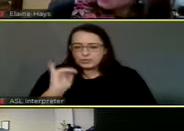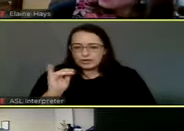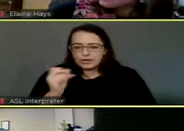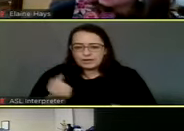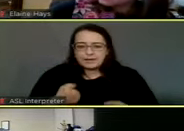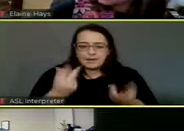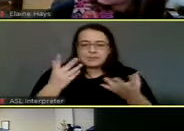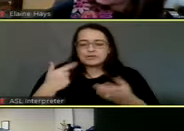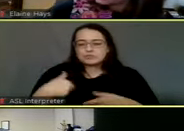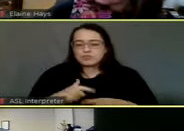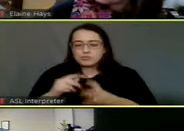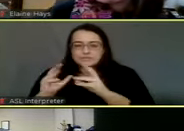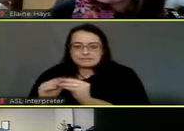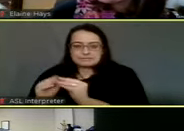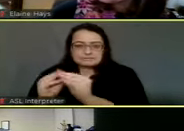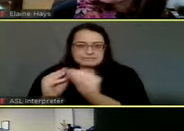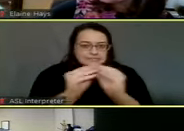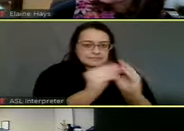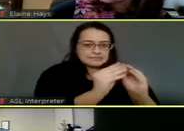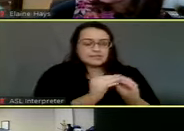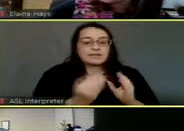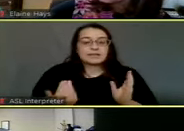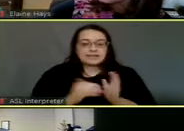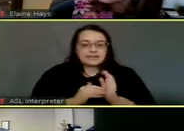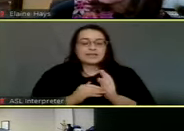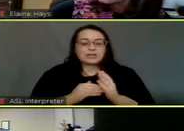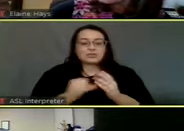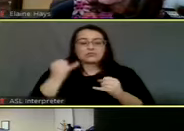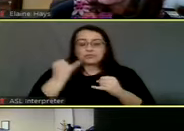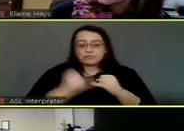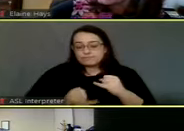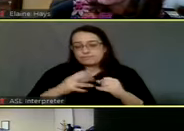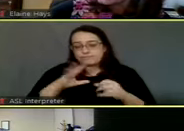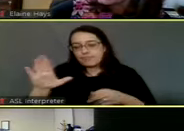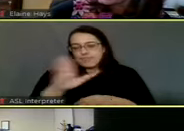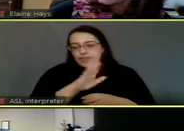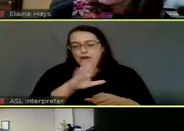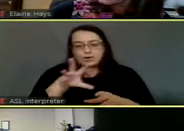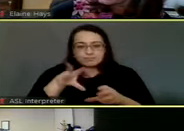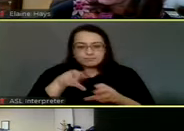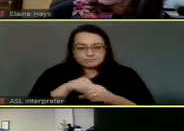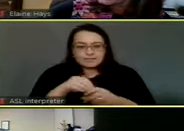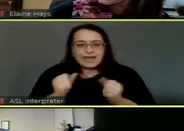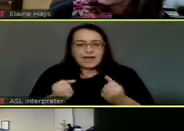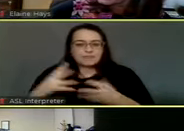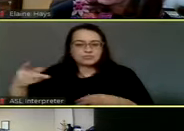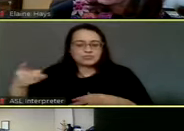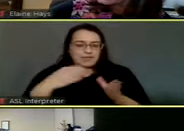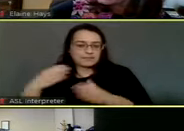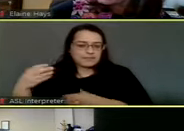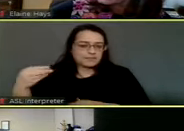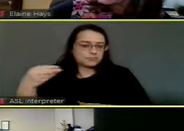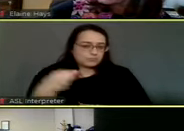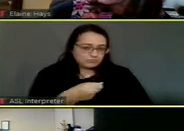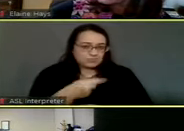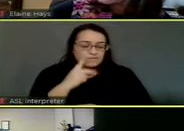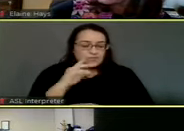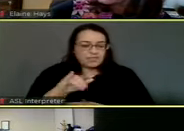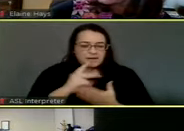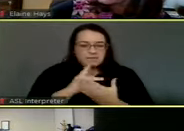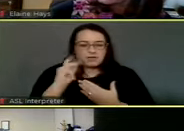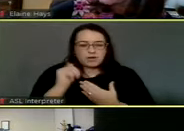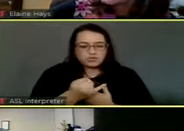regroup with each entity to, uh, formalize the participation, uh, financially in that project. Um, so, uh,